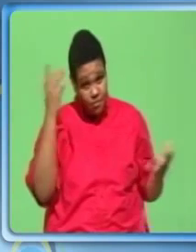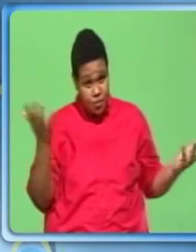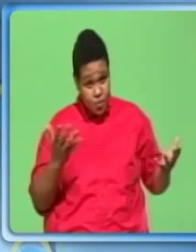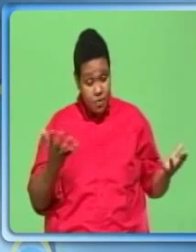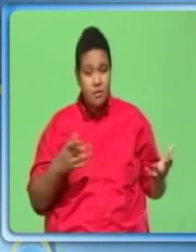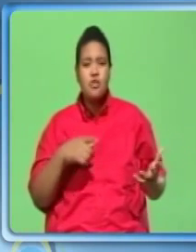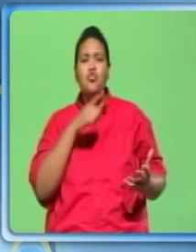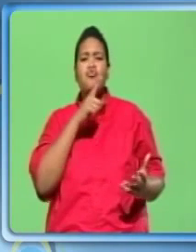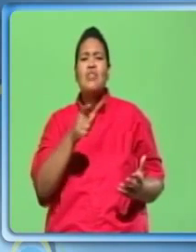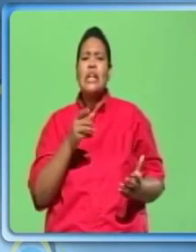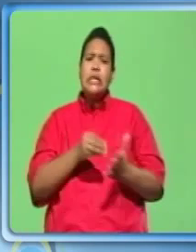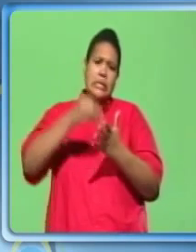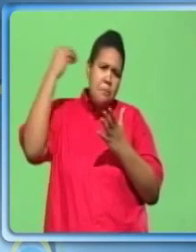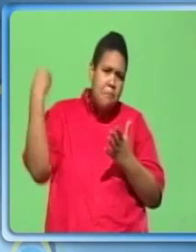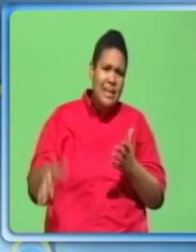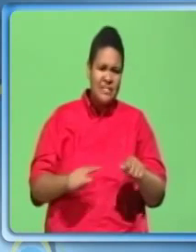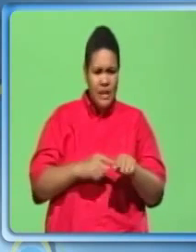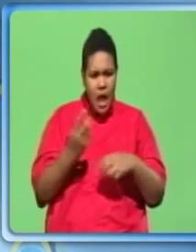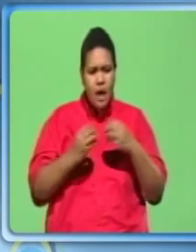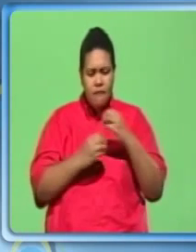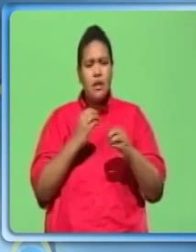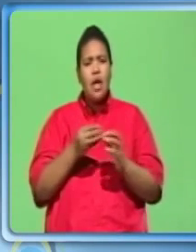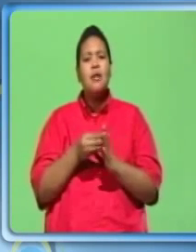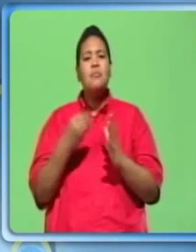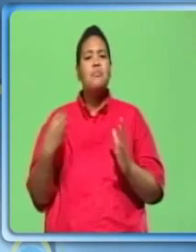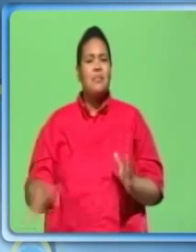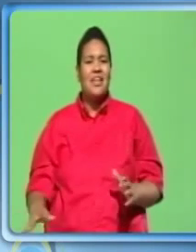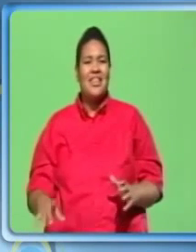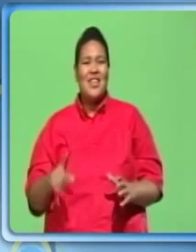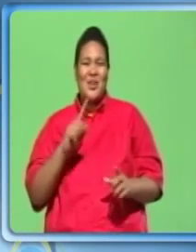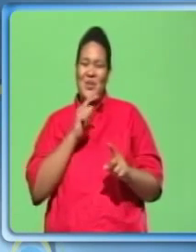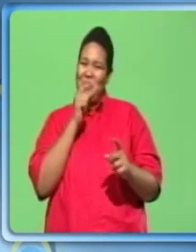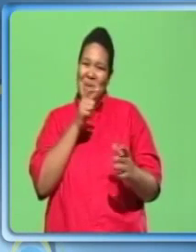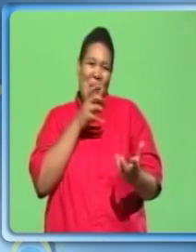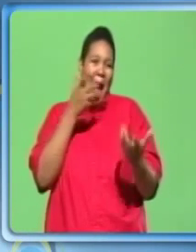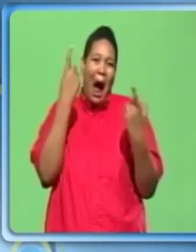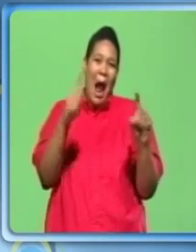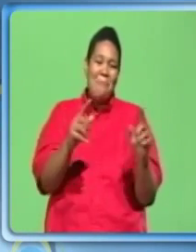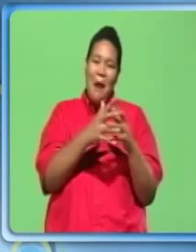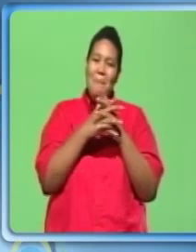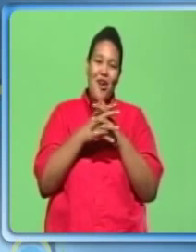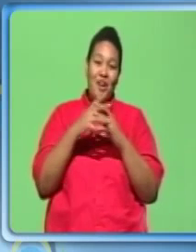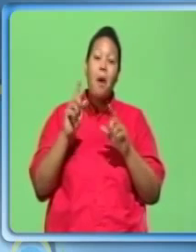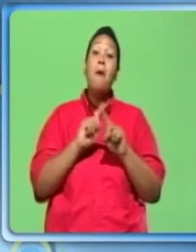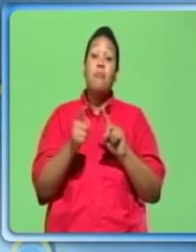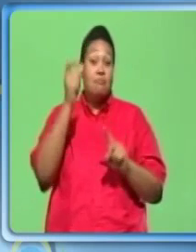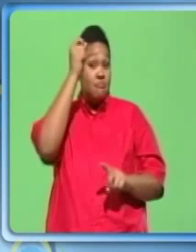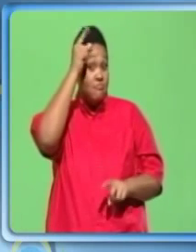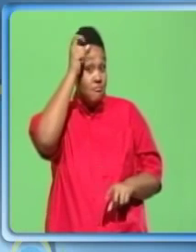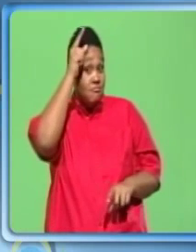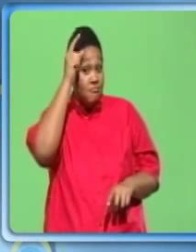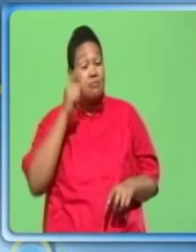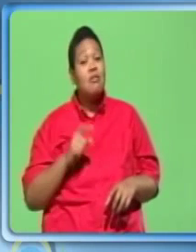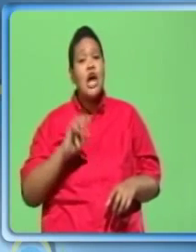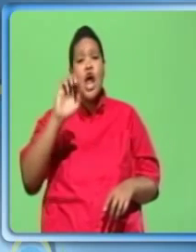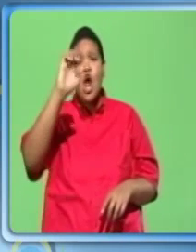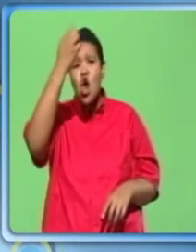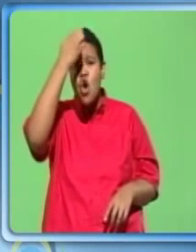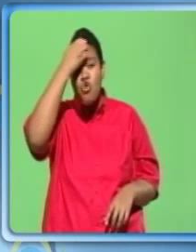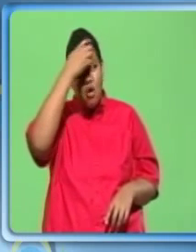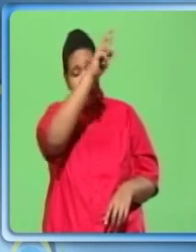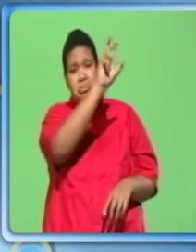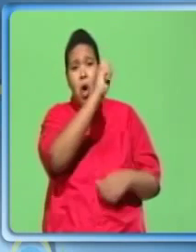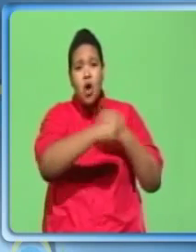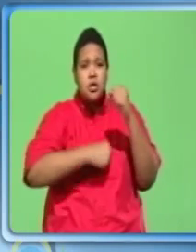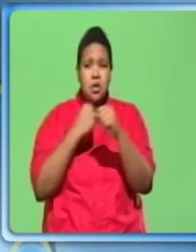Initially expensive. Unconventional in the U.S. Though used more than 30 years